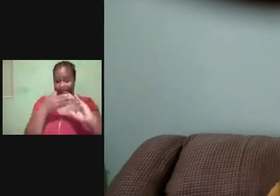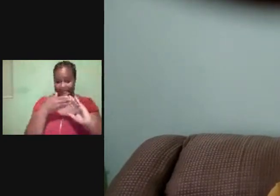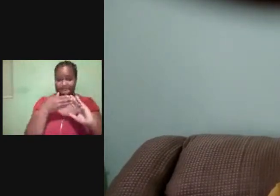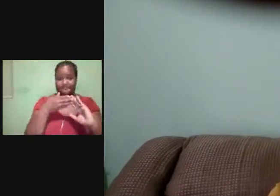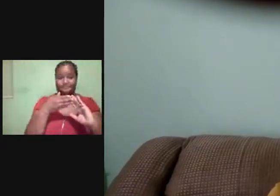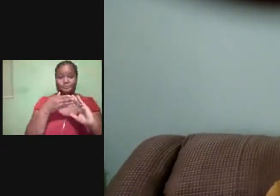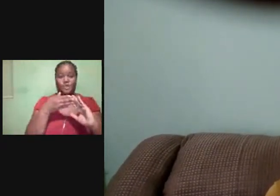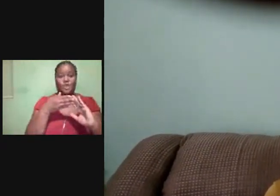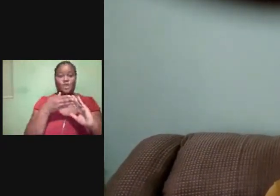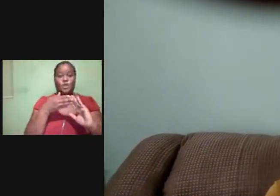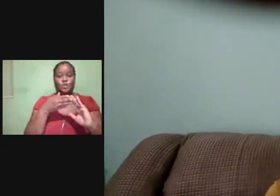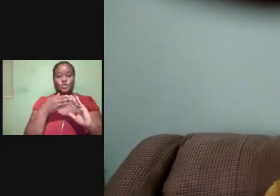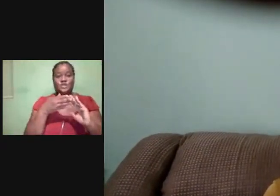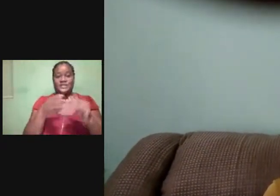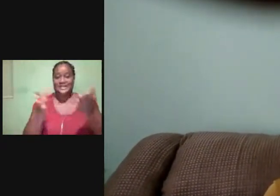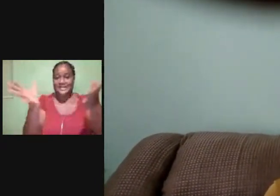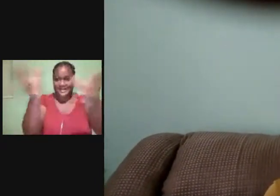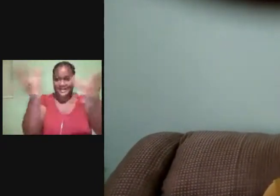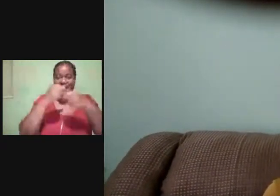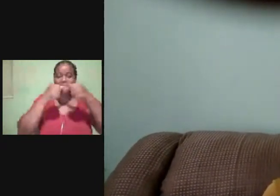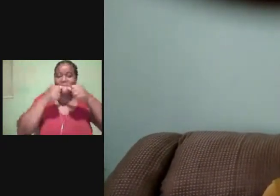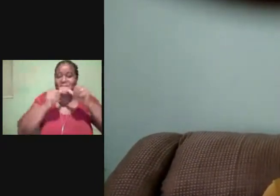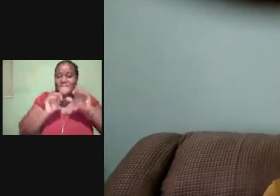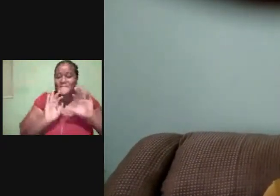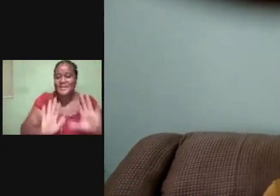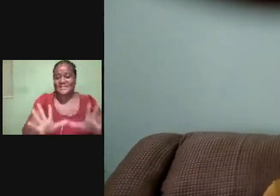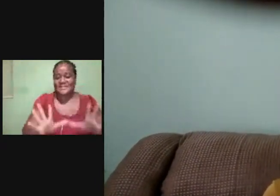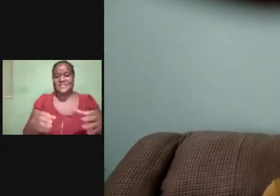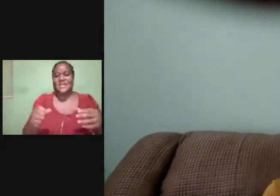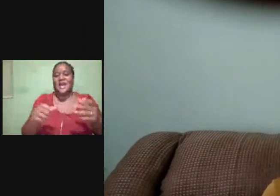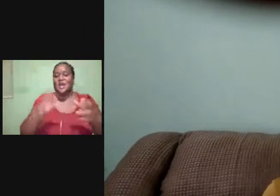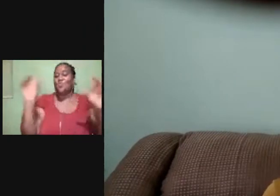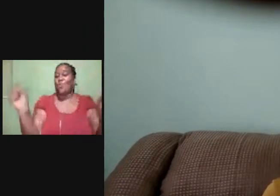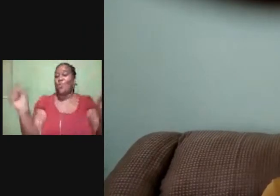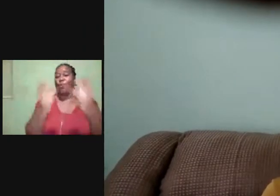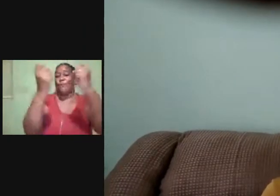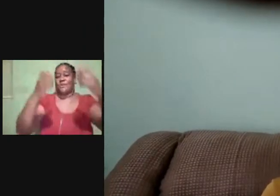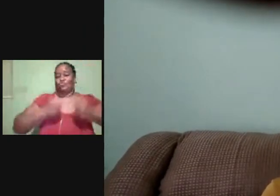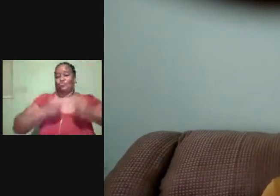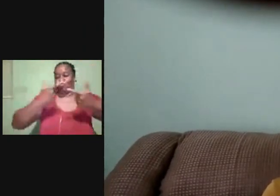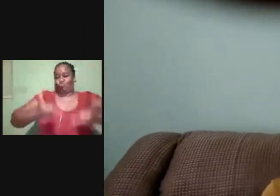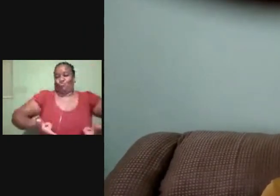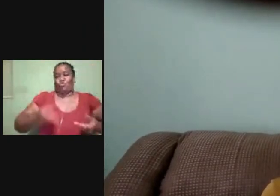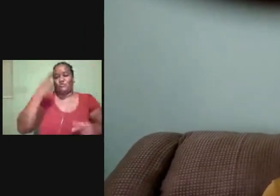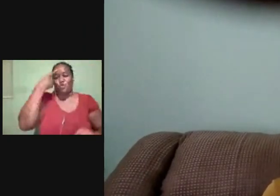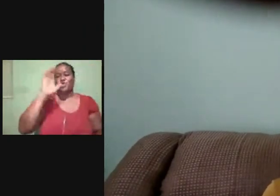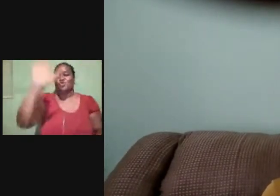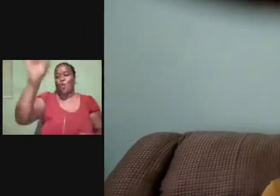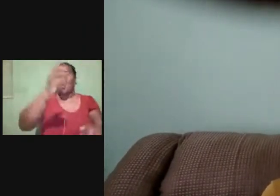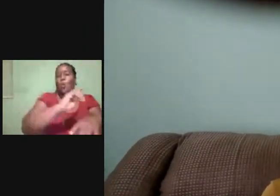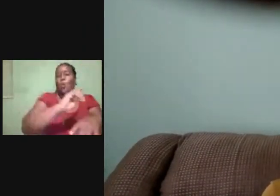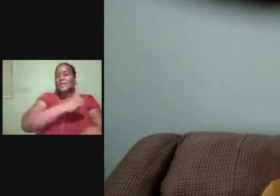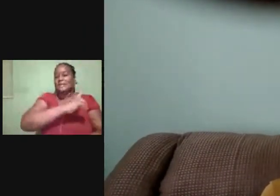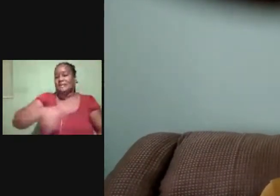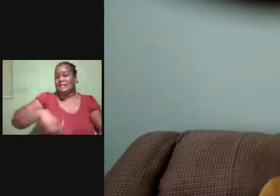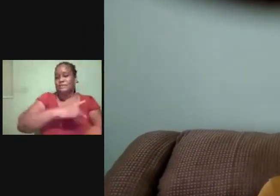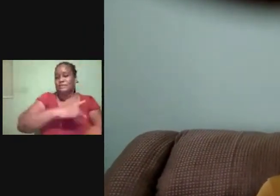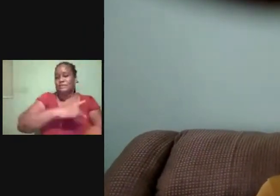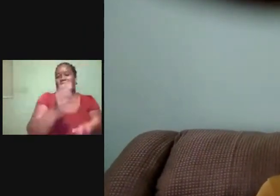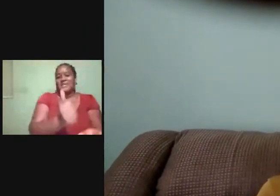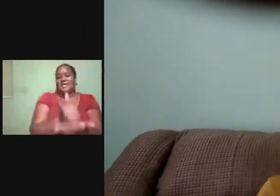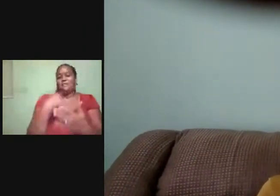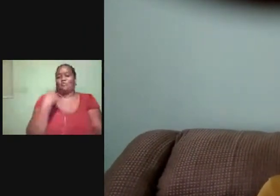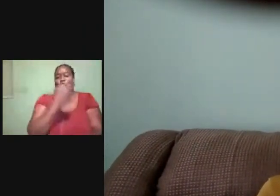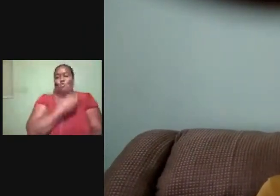and to bring souls for your kingdom, and help us that we will tell others about